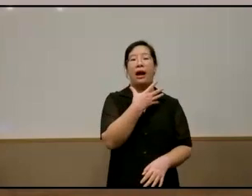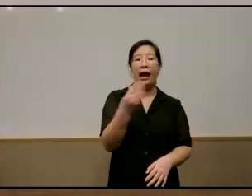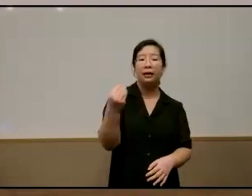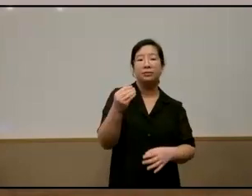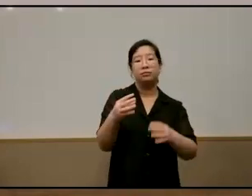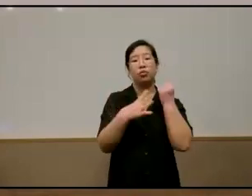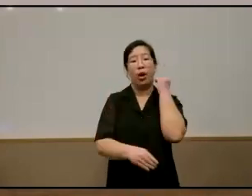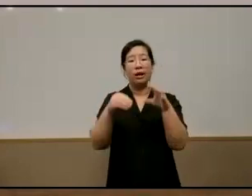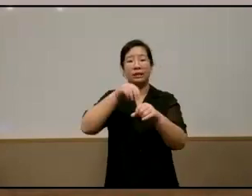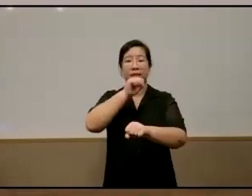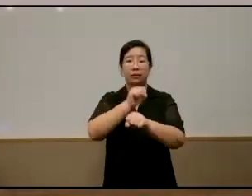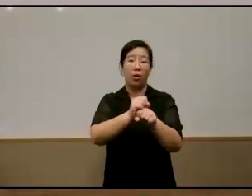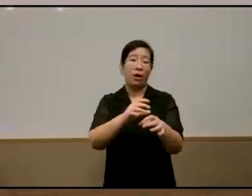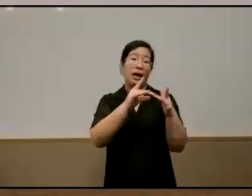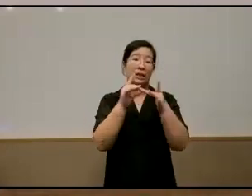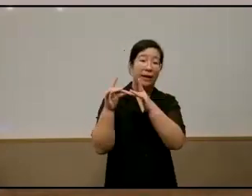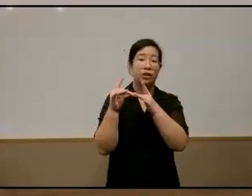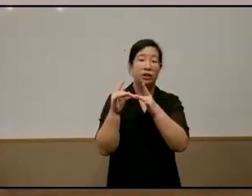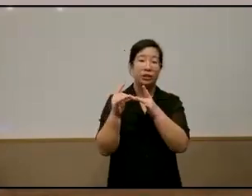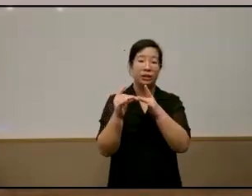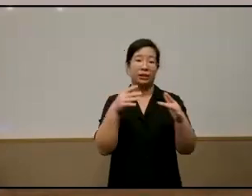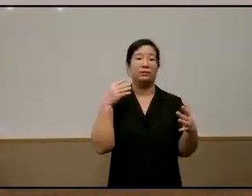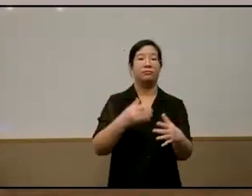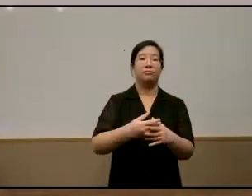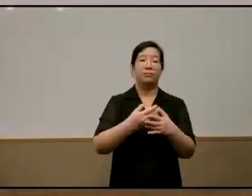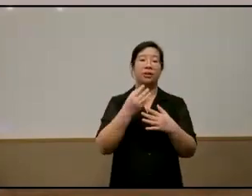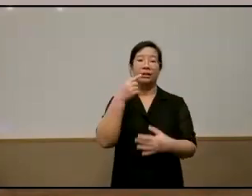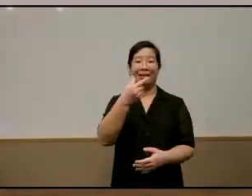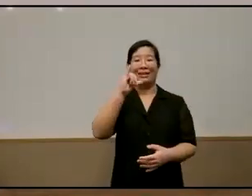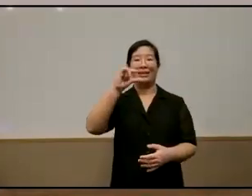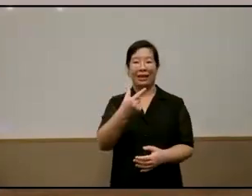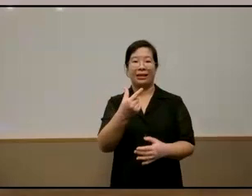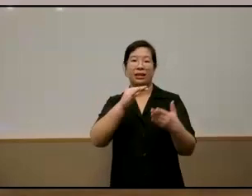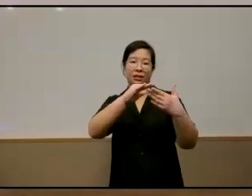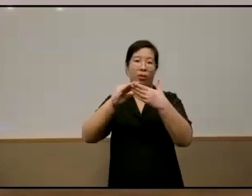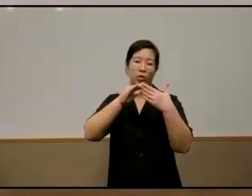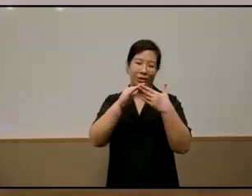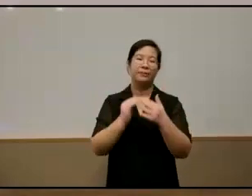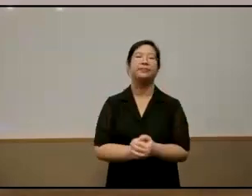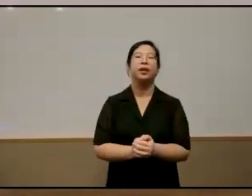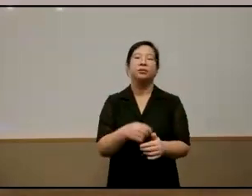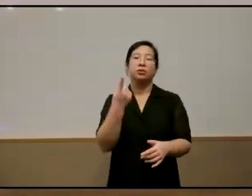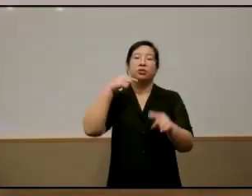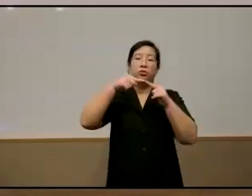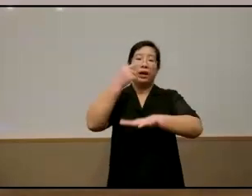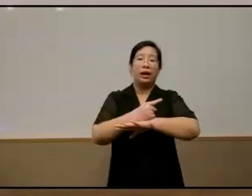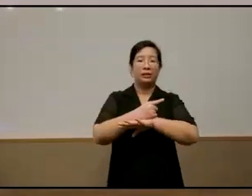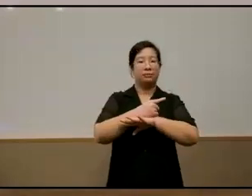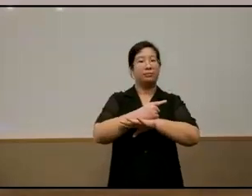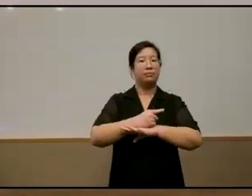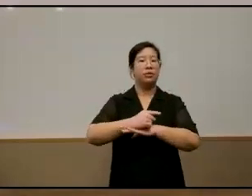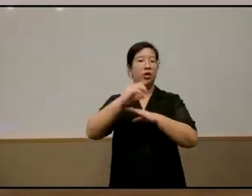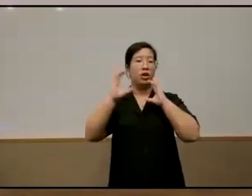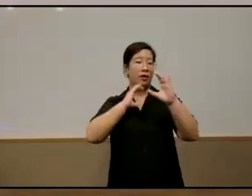uncovering the new group of young precarious workers in the gig economy today's conversations reimagined we